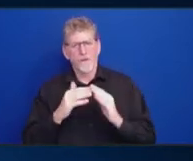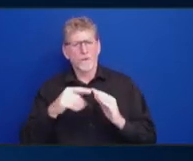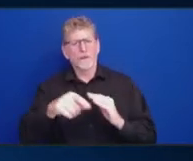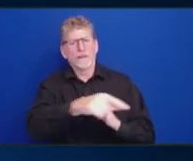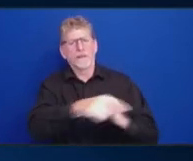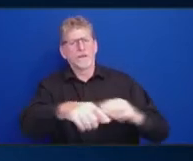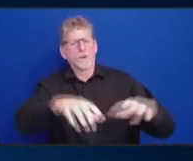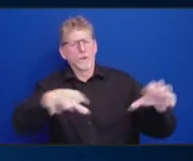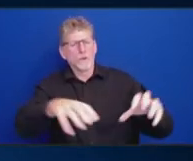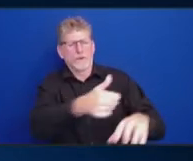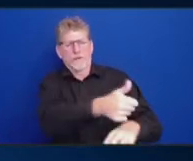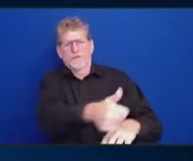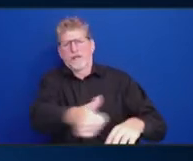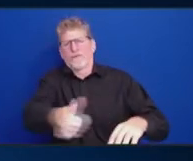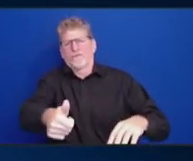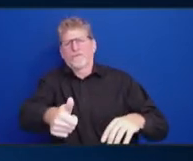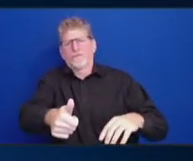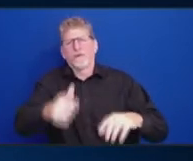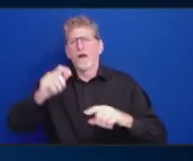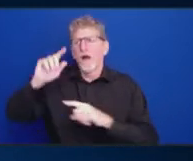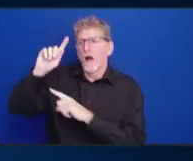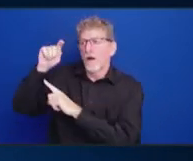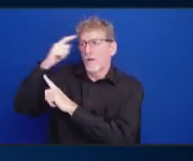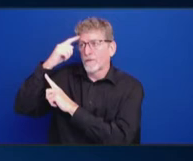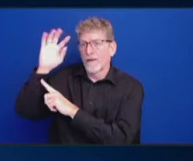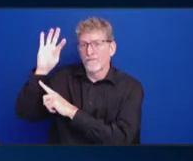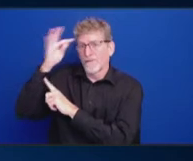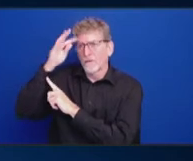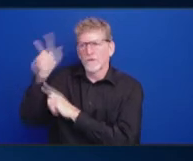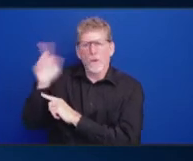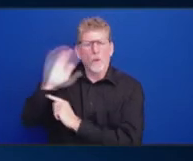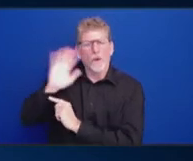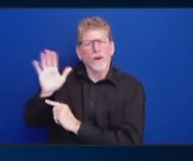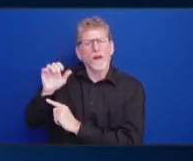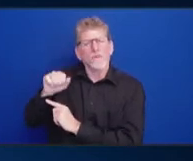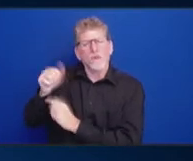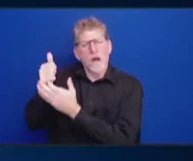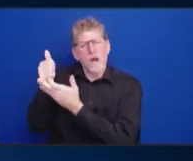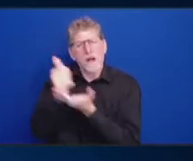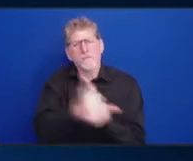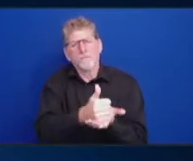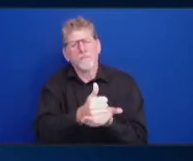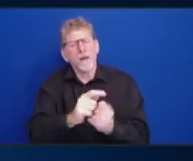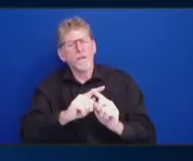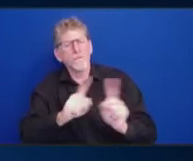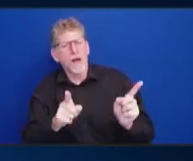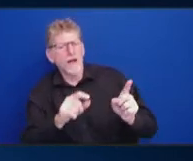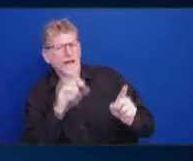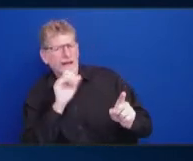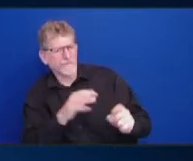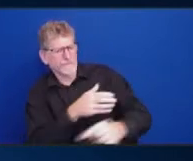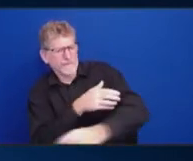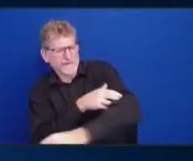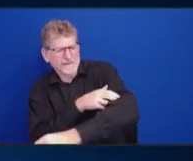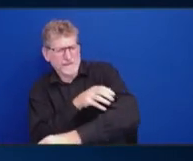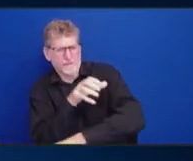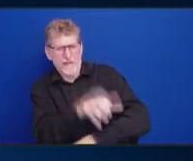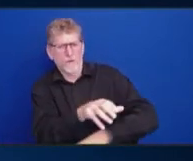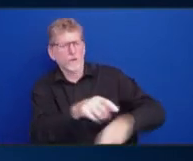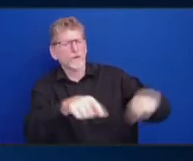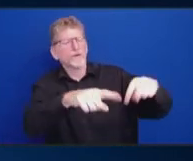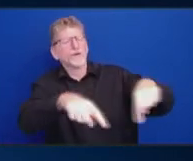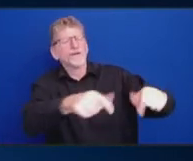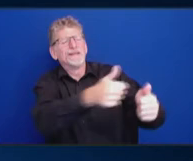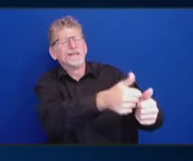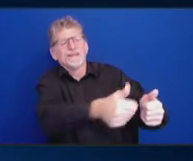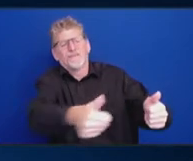But if we could empower local communities and local organizations to, and do that by